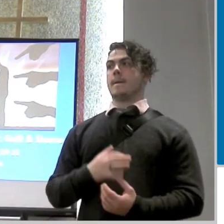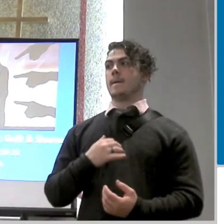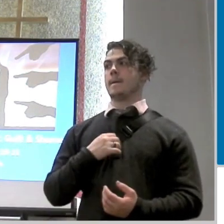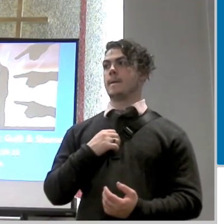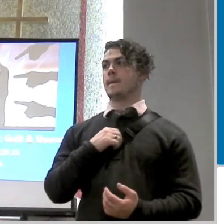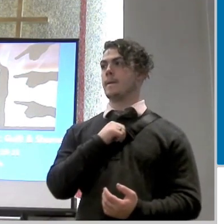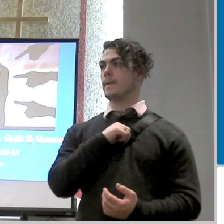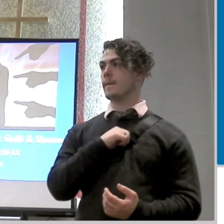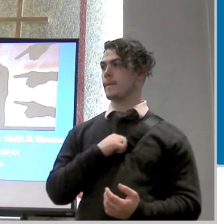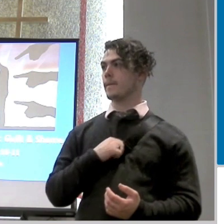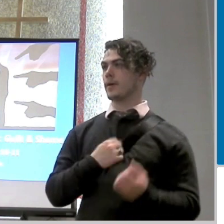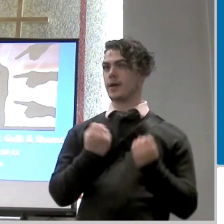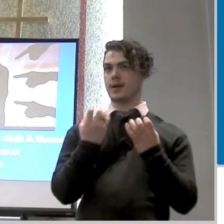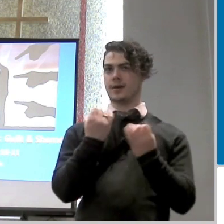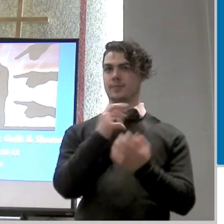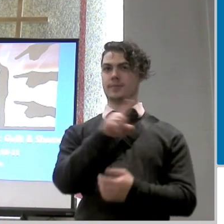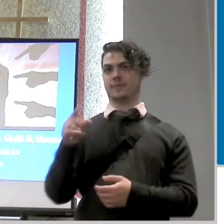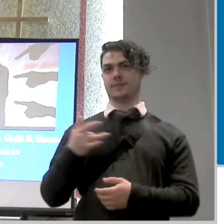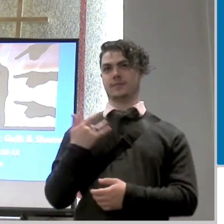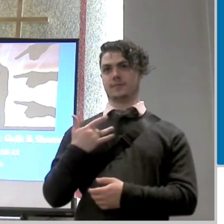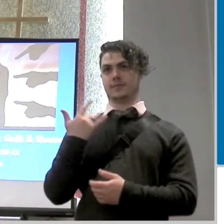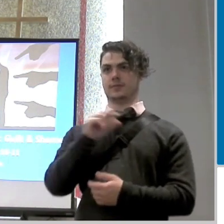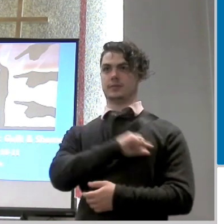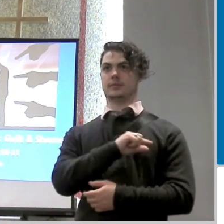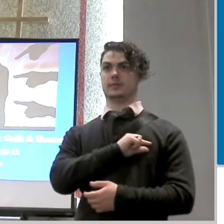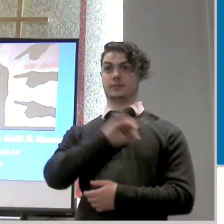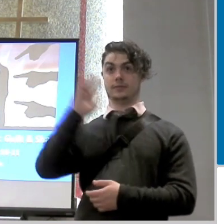all right how many people here have felt guilt before